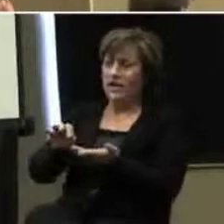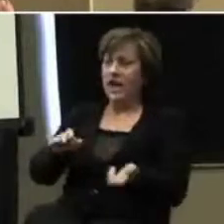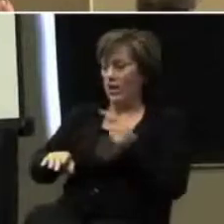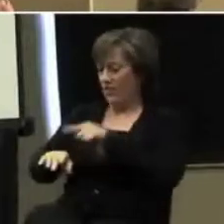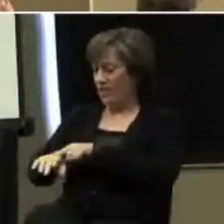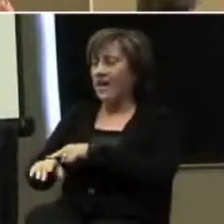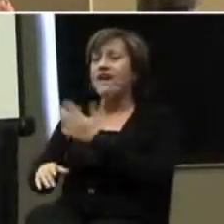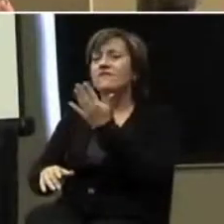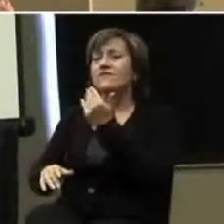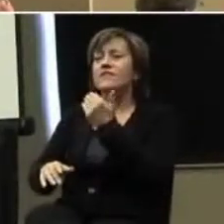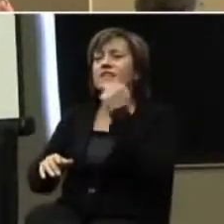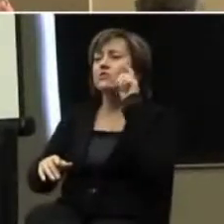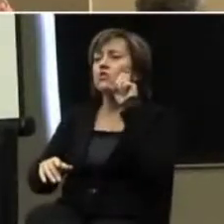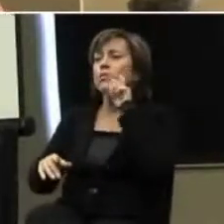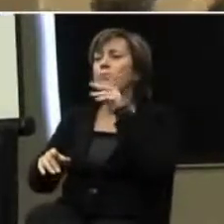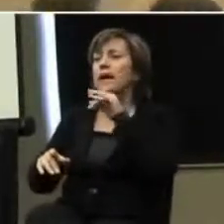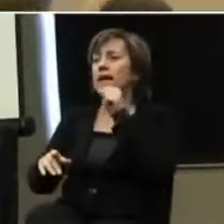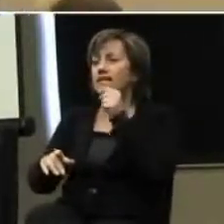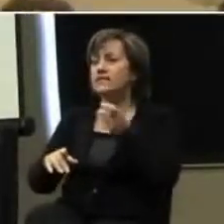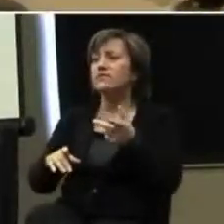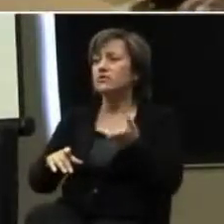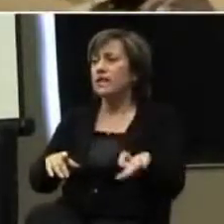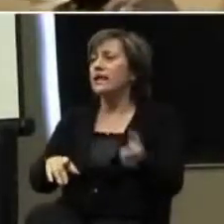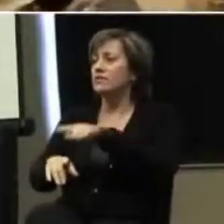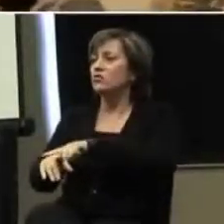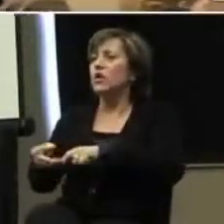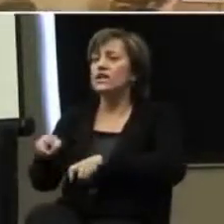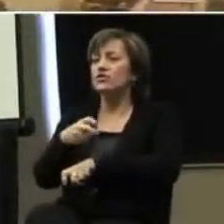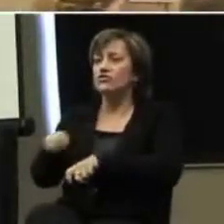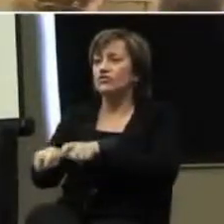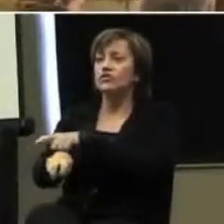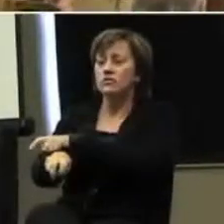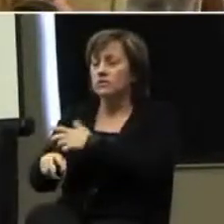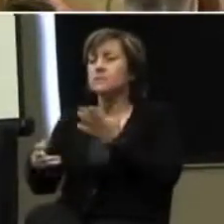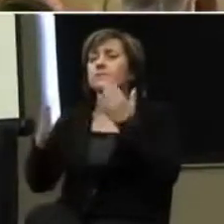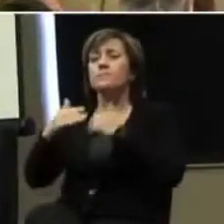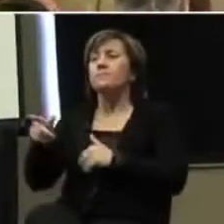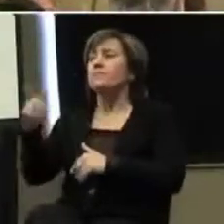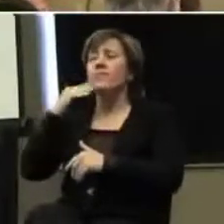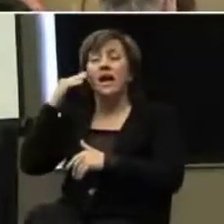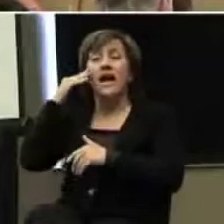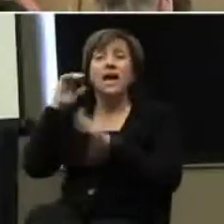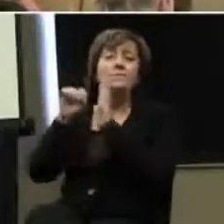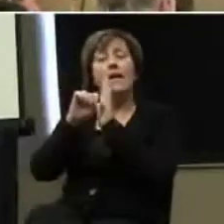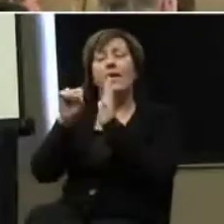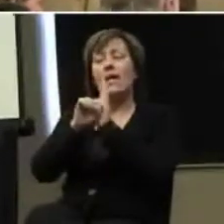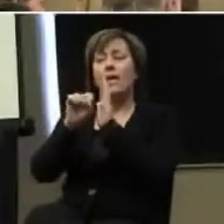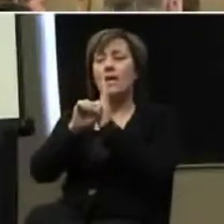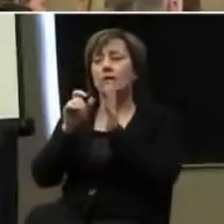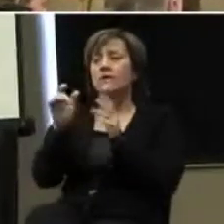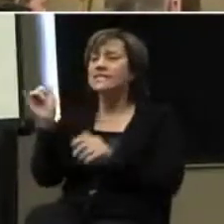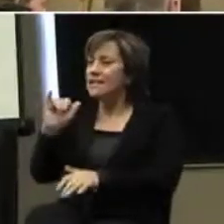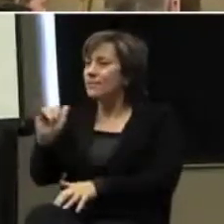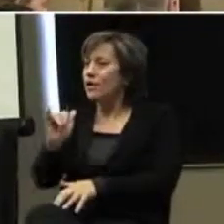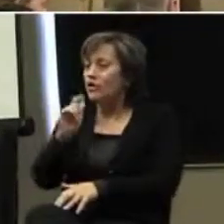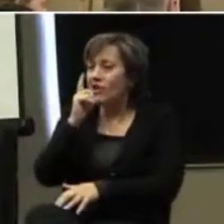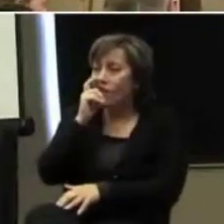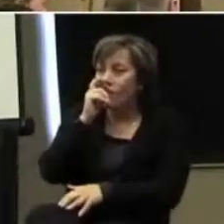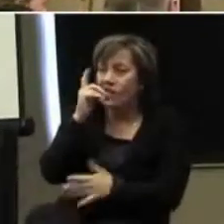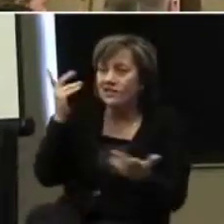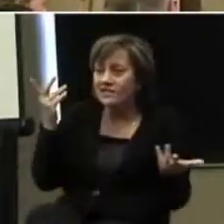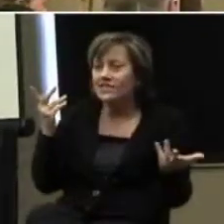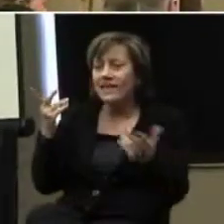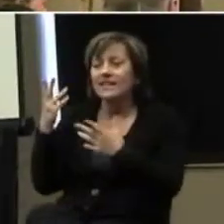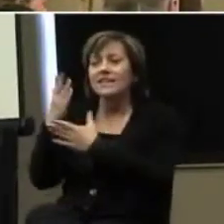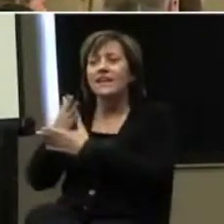bands on this hand. for you headbangers, this is a very similar behavior because it's still going to impede in his